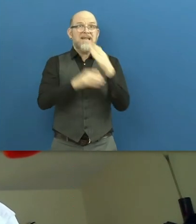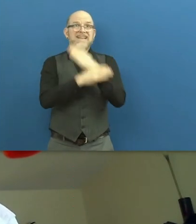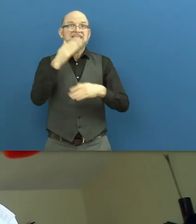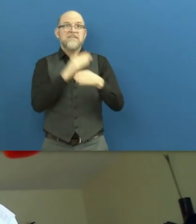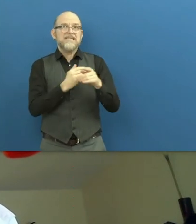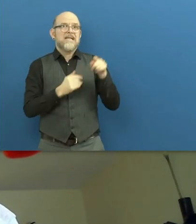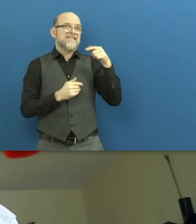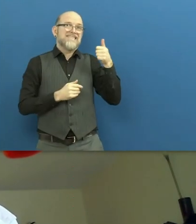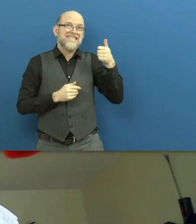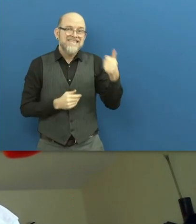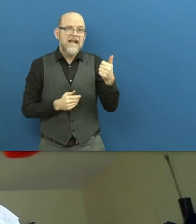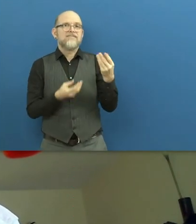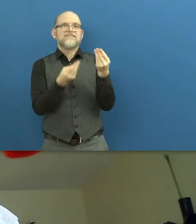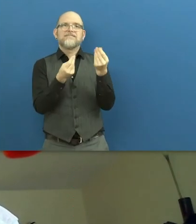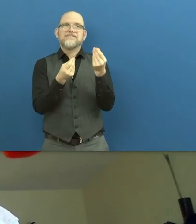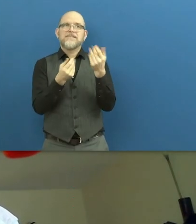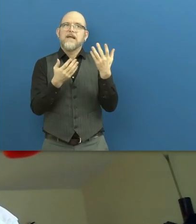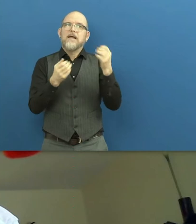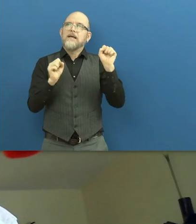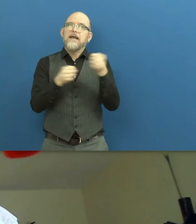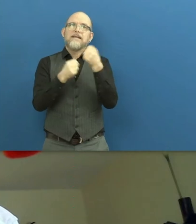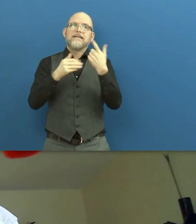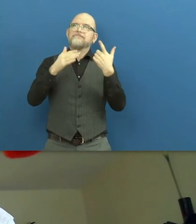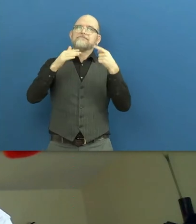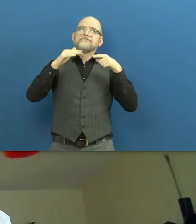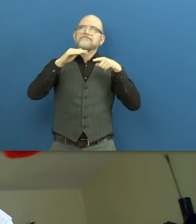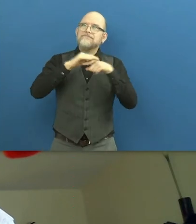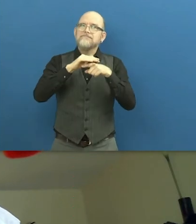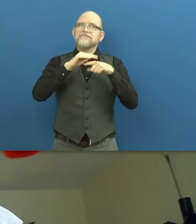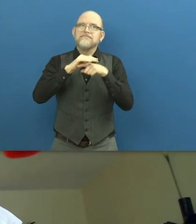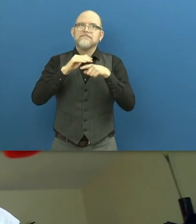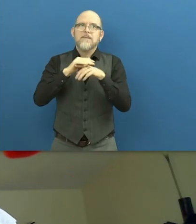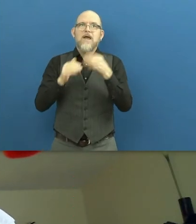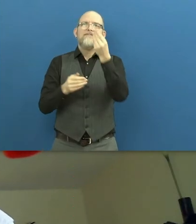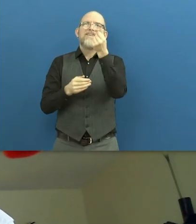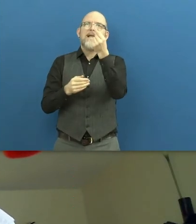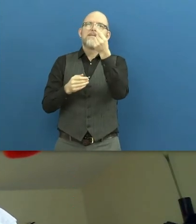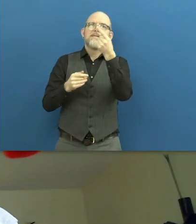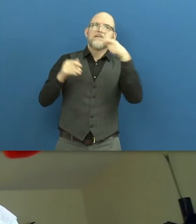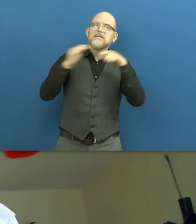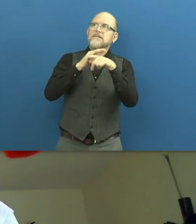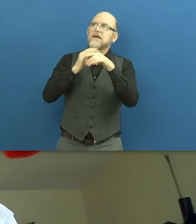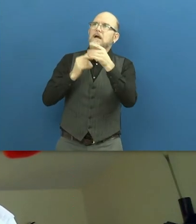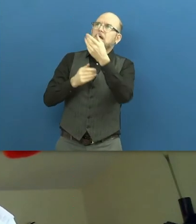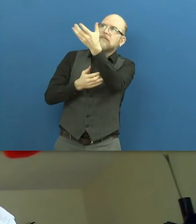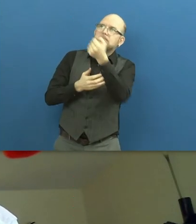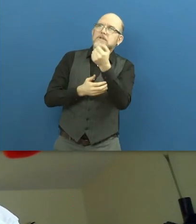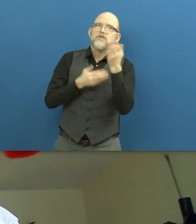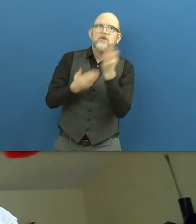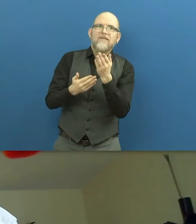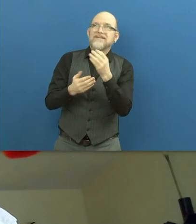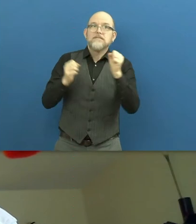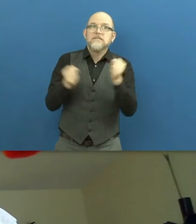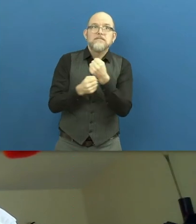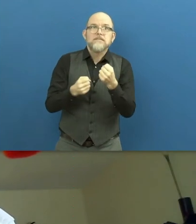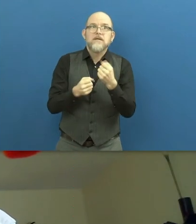among other things, preventing persons with disabilities from accessing to financial services